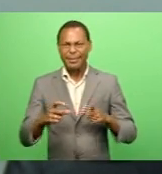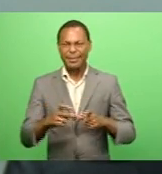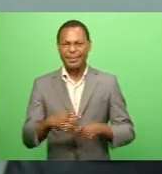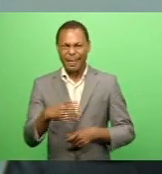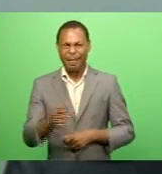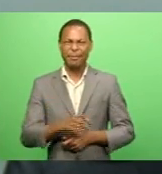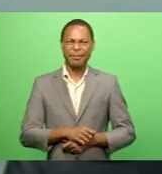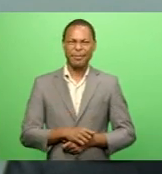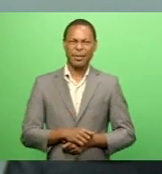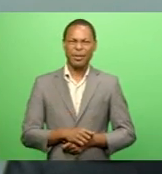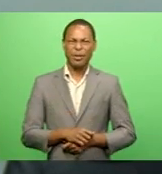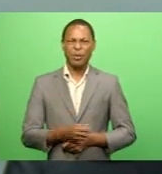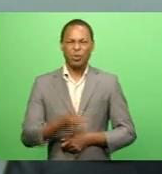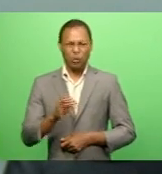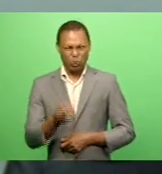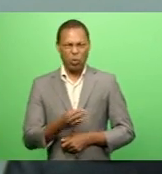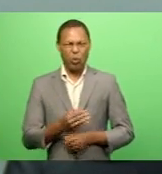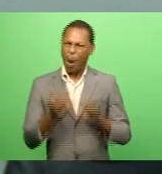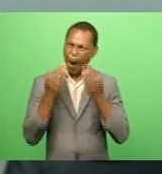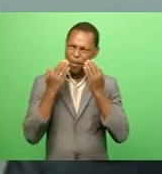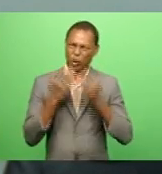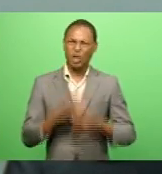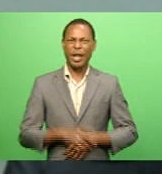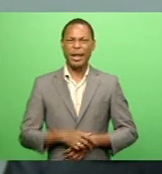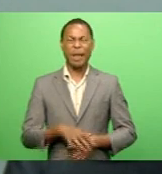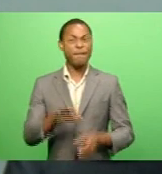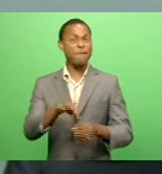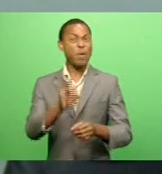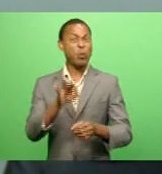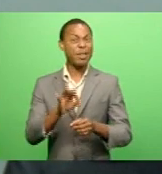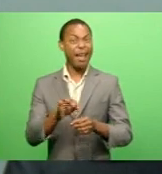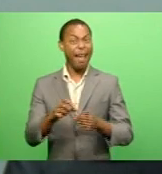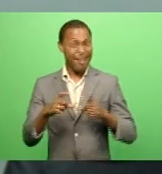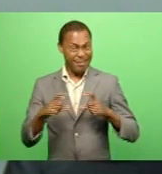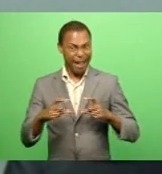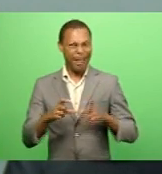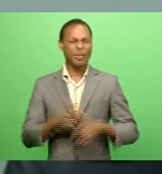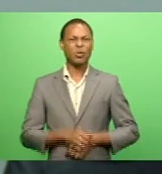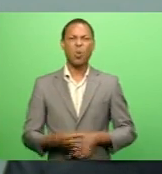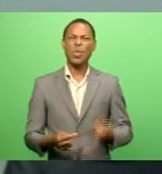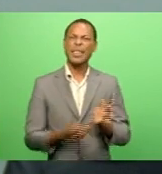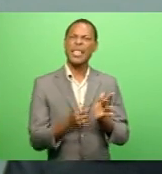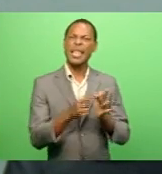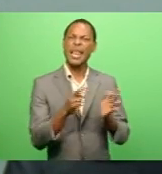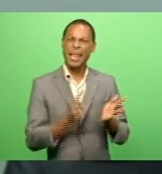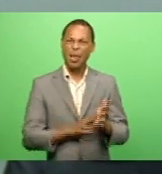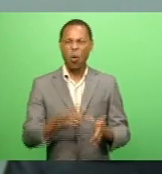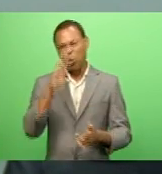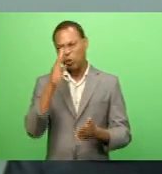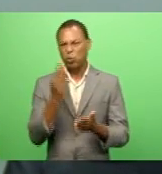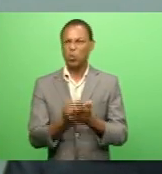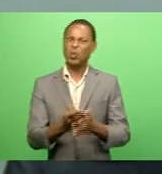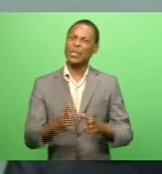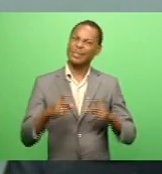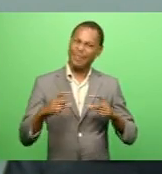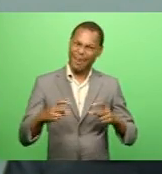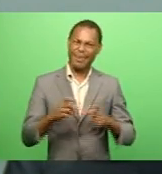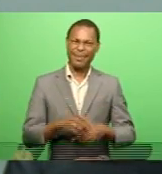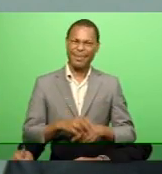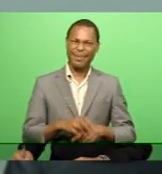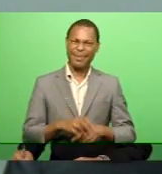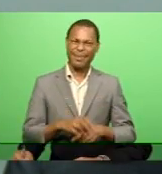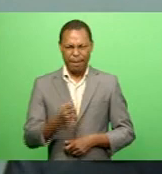we would appreciate if there's a voter A voter card, a tin card, a driver's or student's card Basically, which